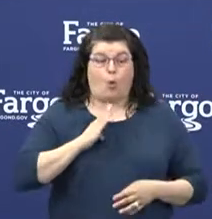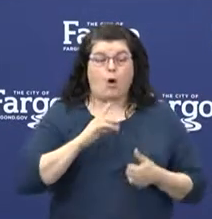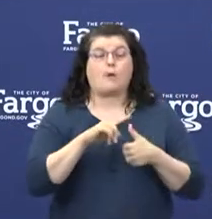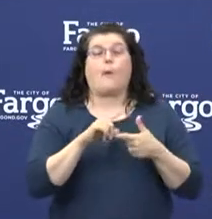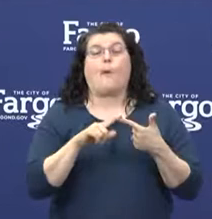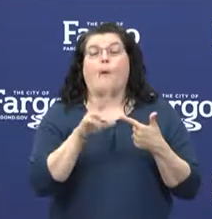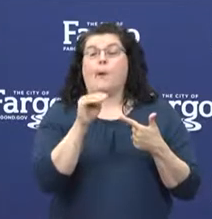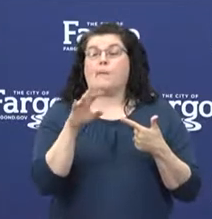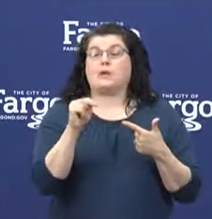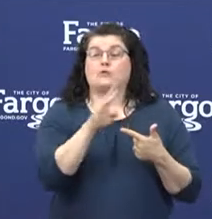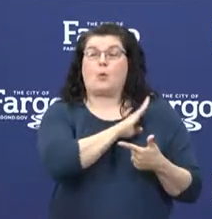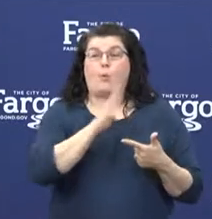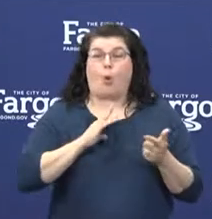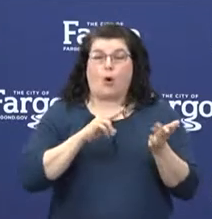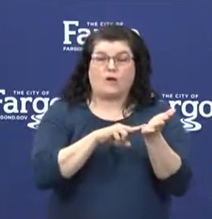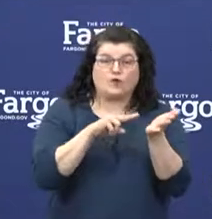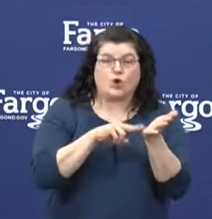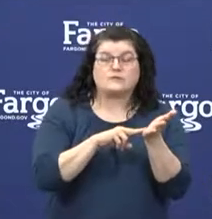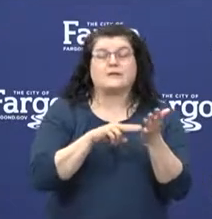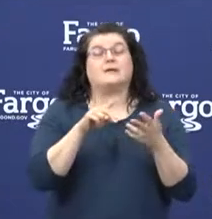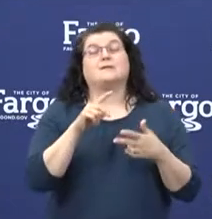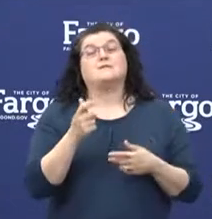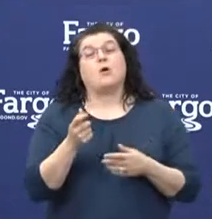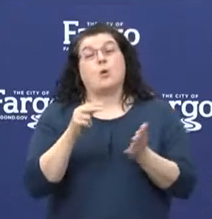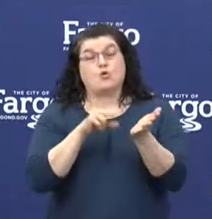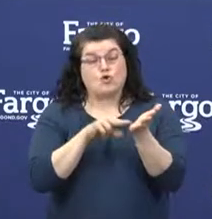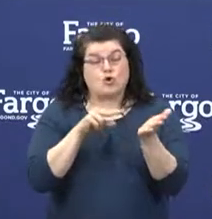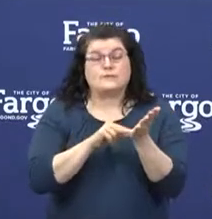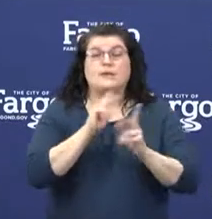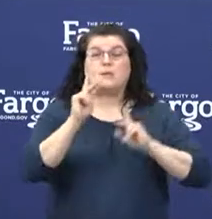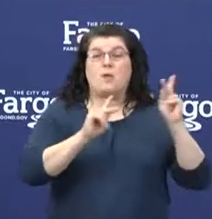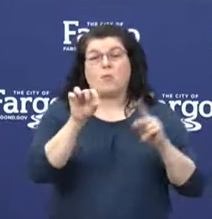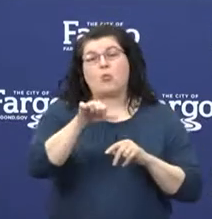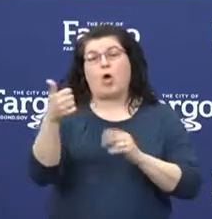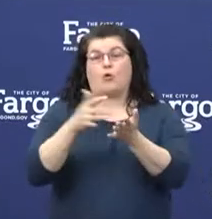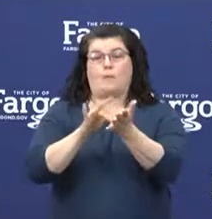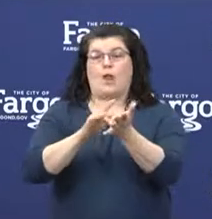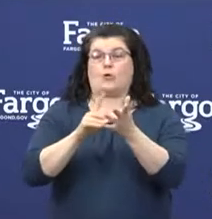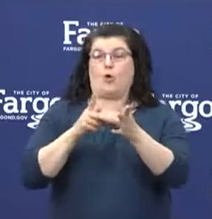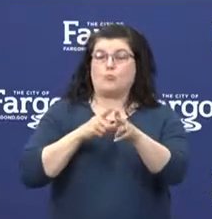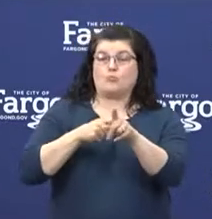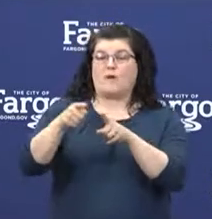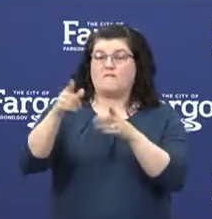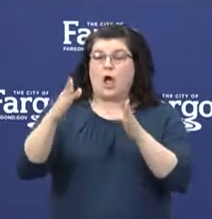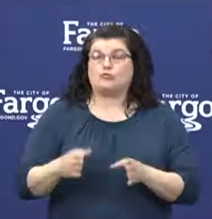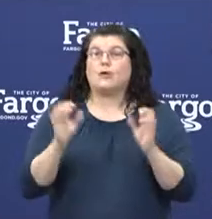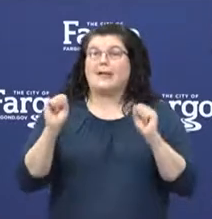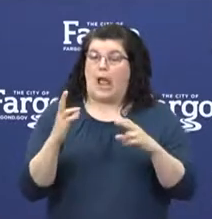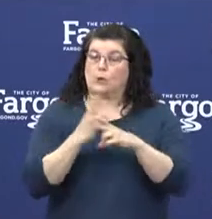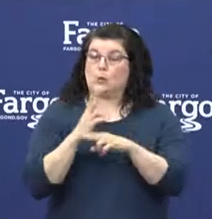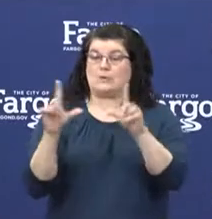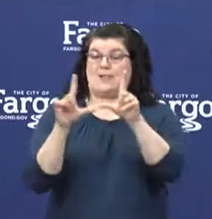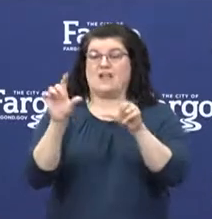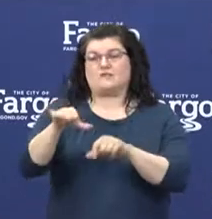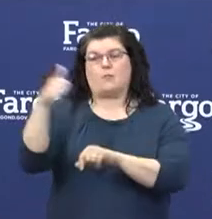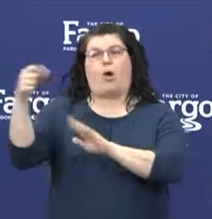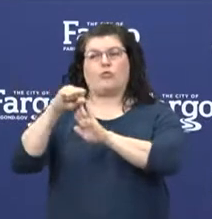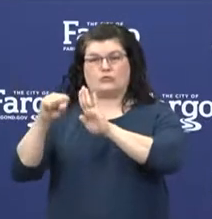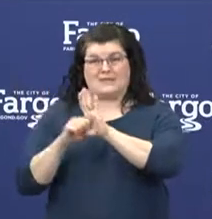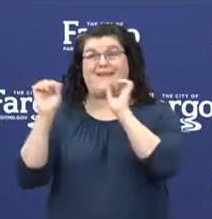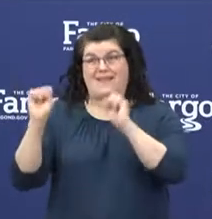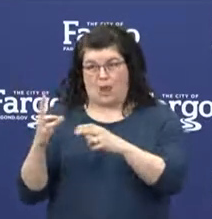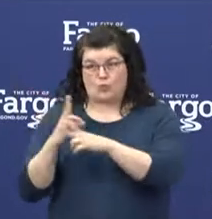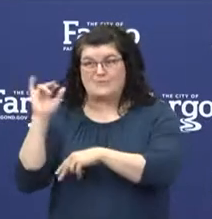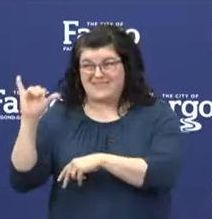Nurses and other medical professionals licensed in any other state may use their current license to work in